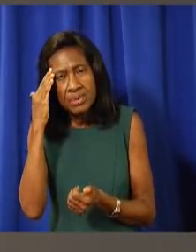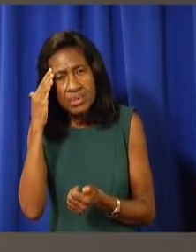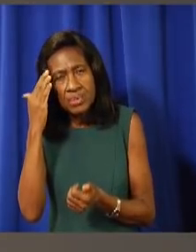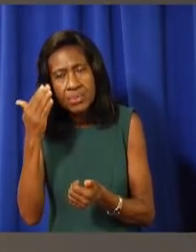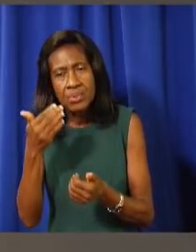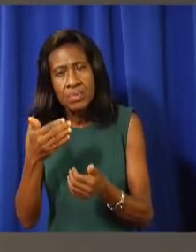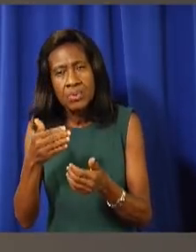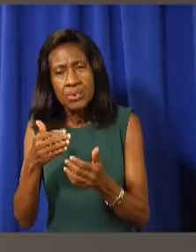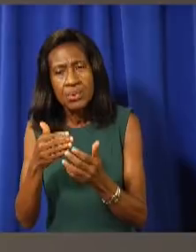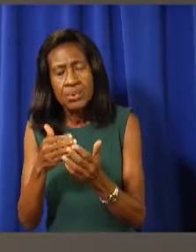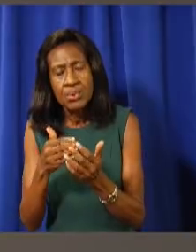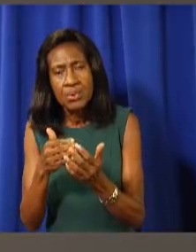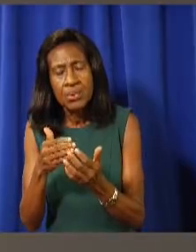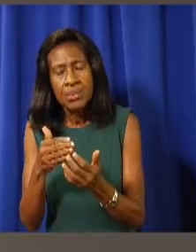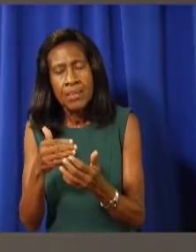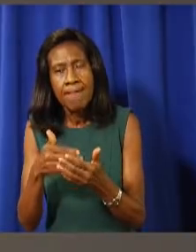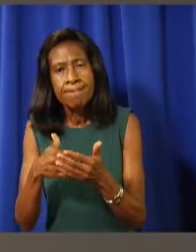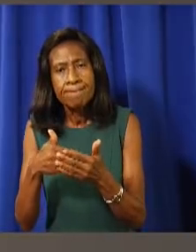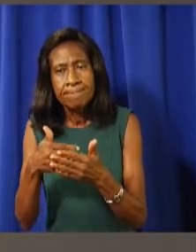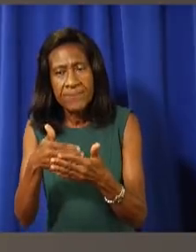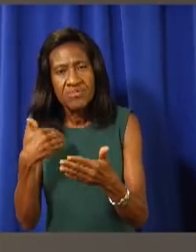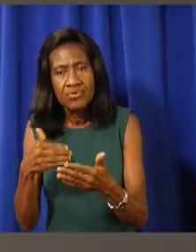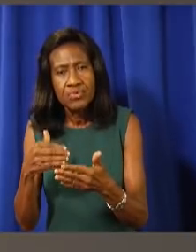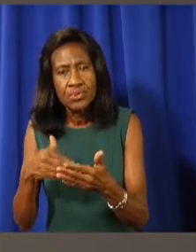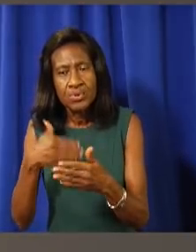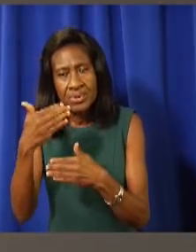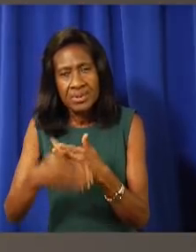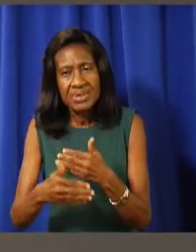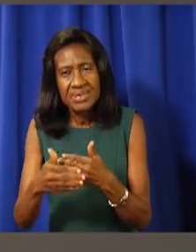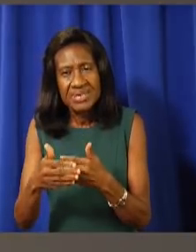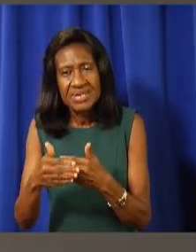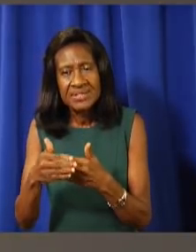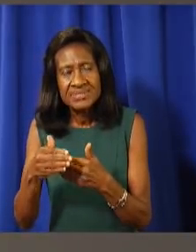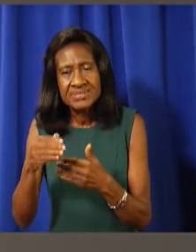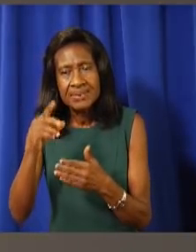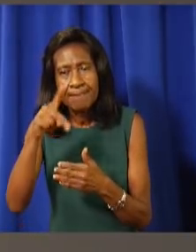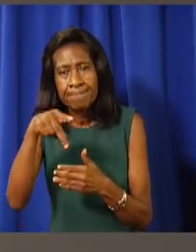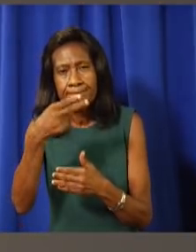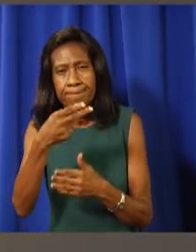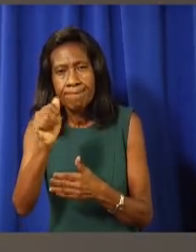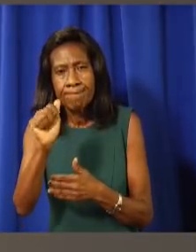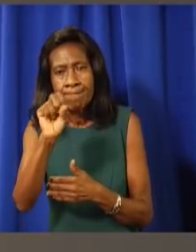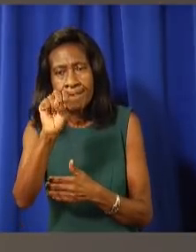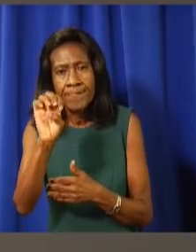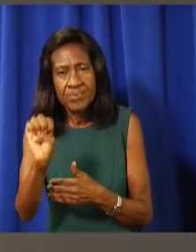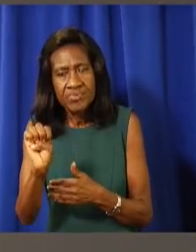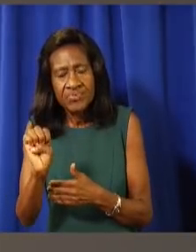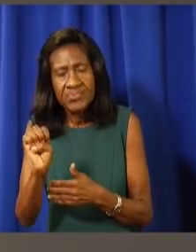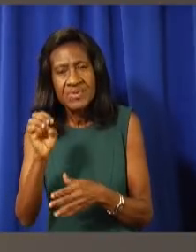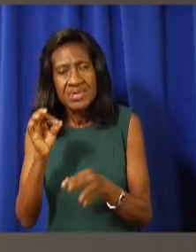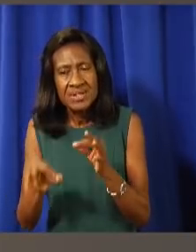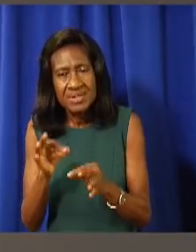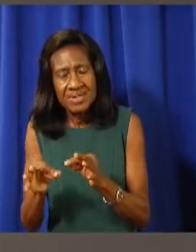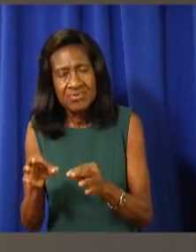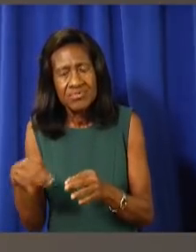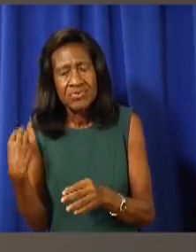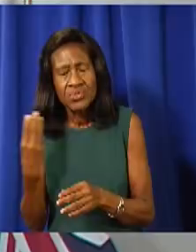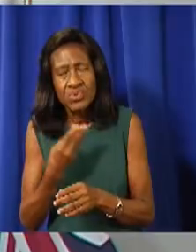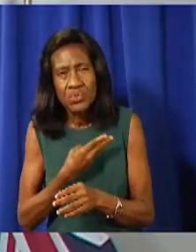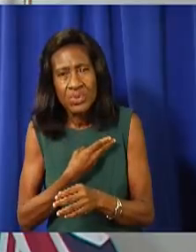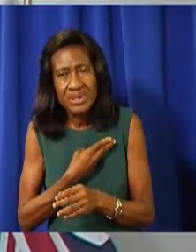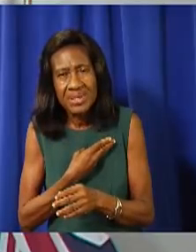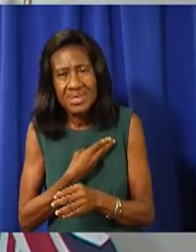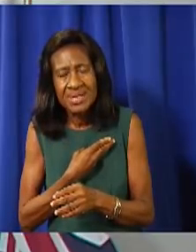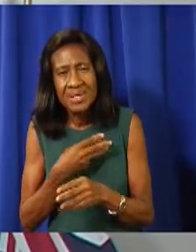phase, whether there is an increase in COVID cases. And I say this because of the way we're testing right now. It's not like the whole